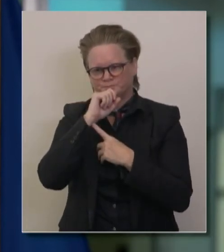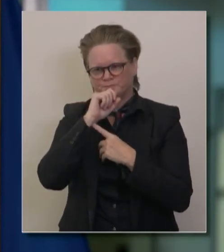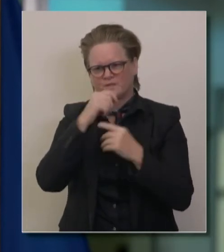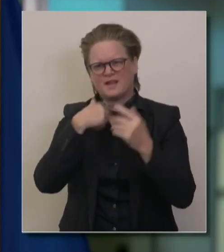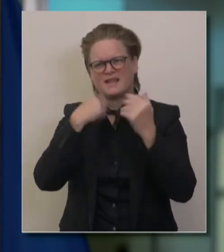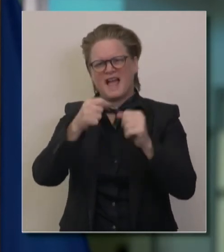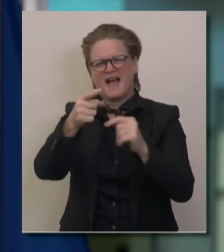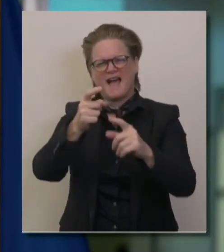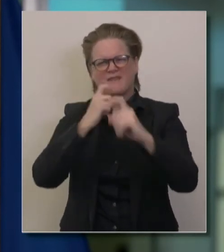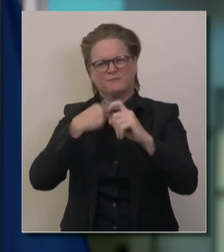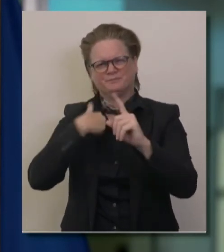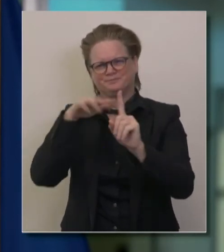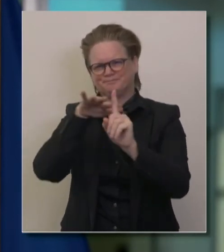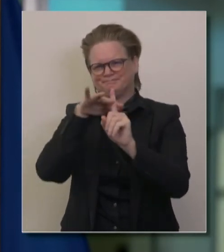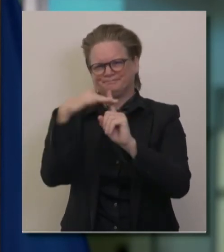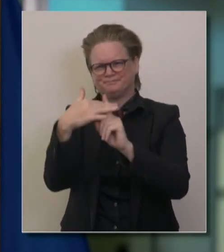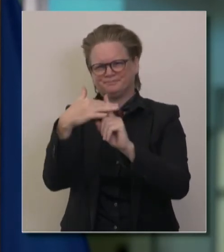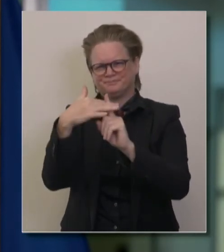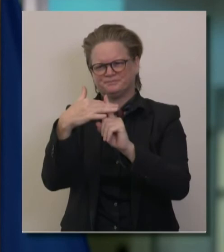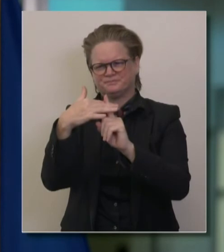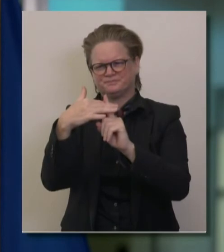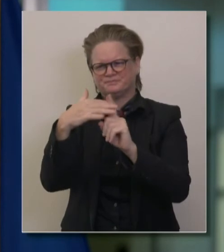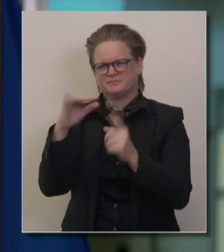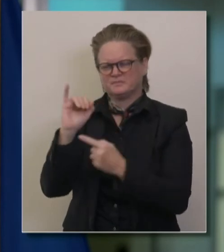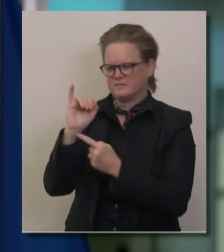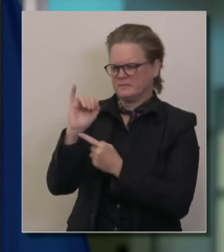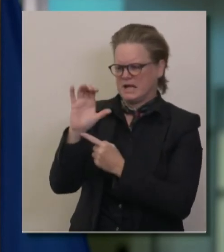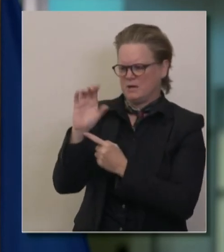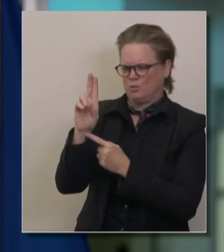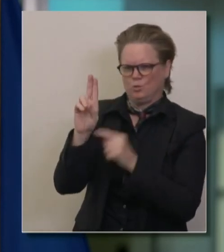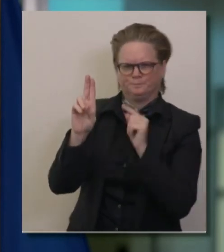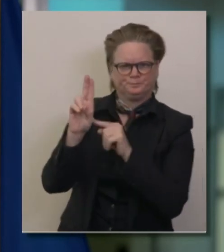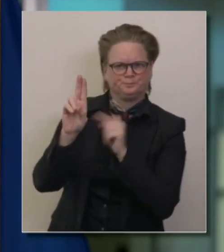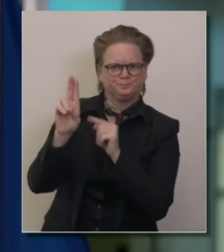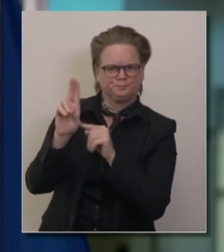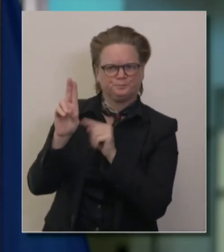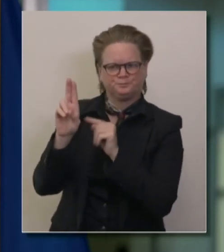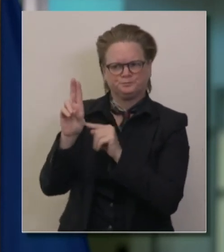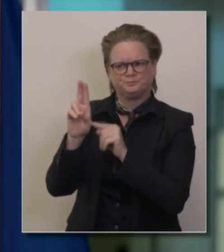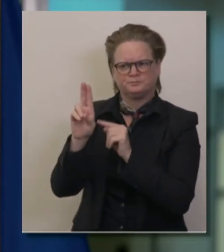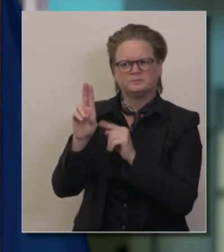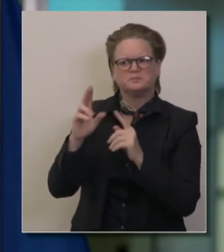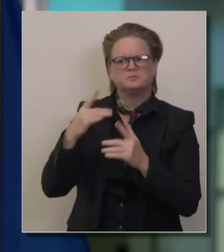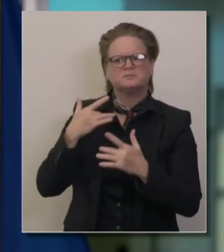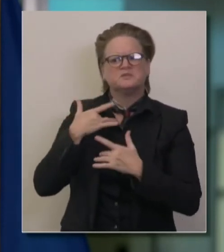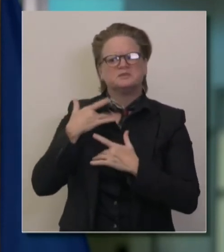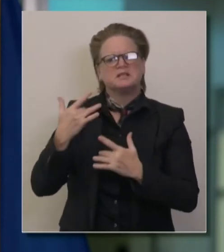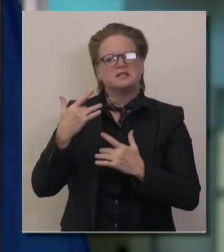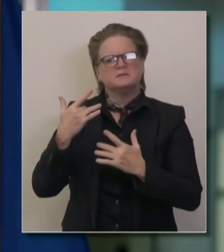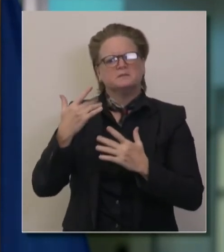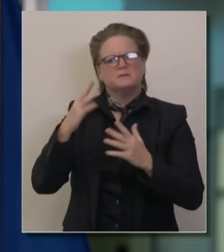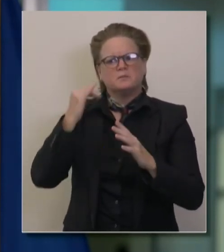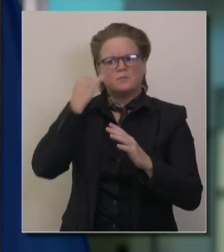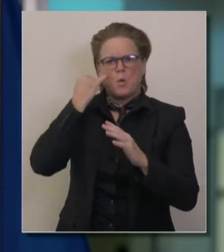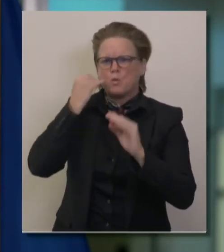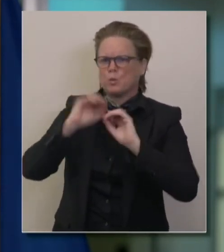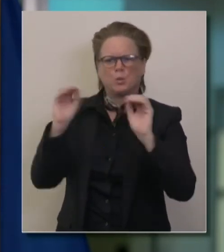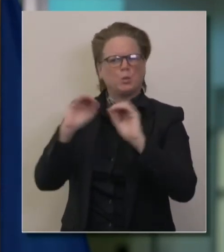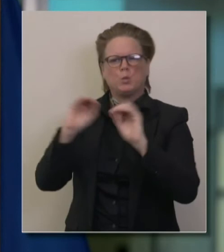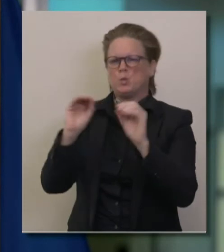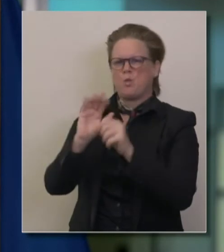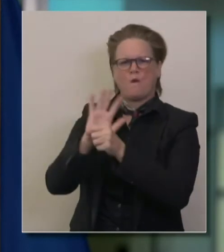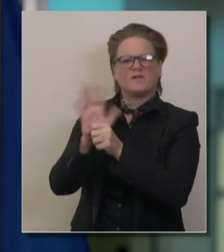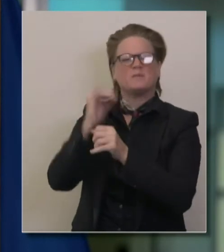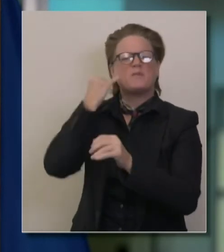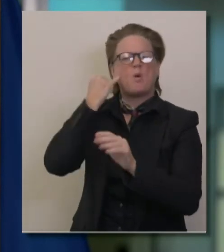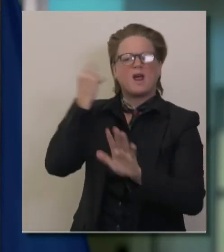where ICU use would be normally at this time of year. And also, any thoughts on trying